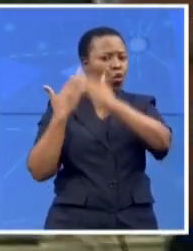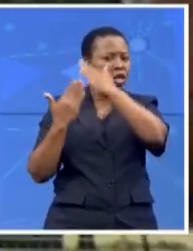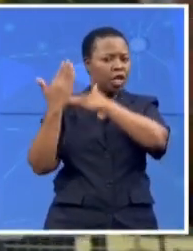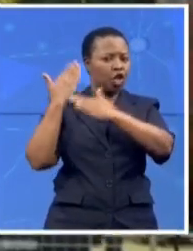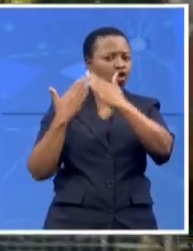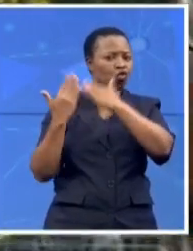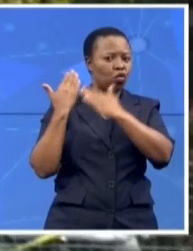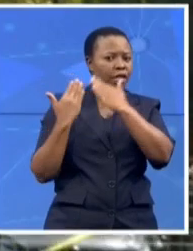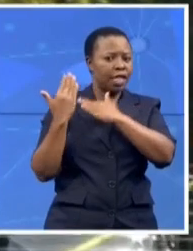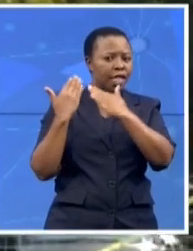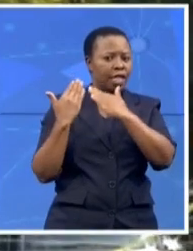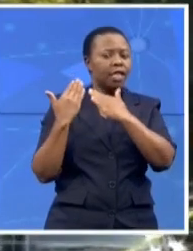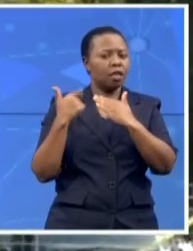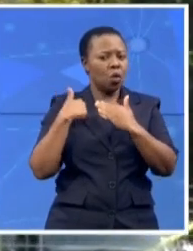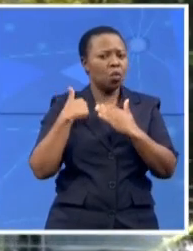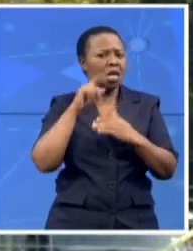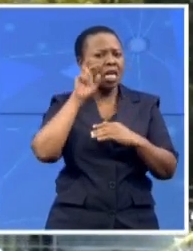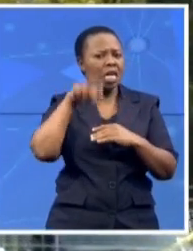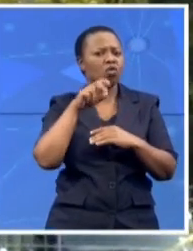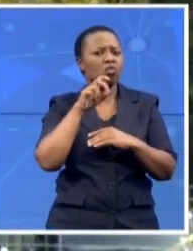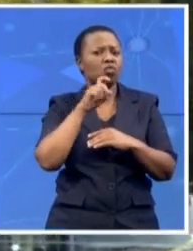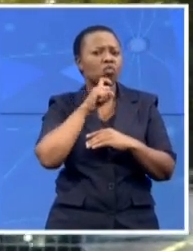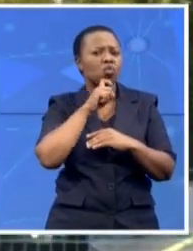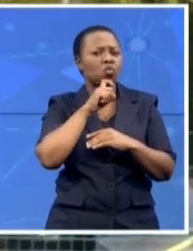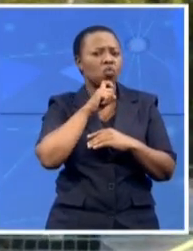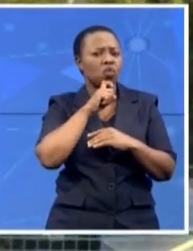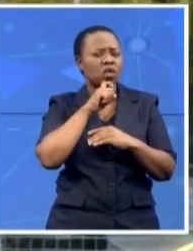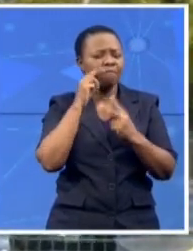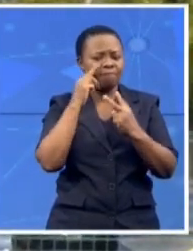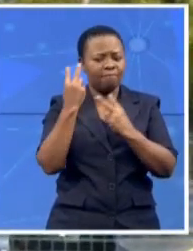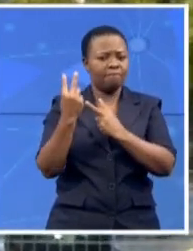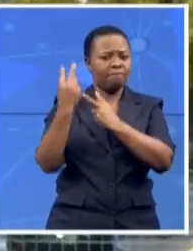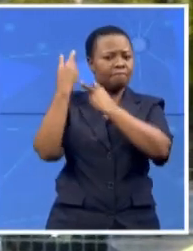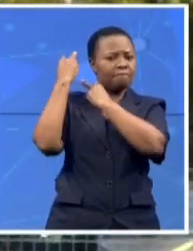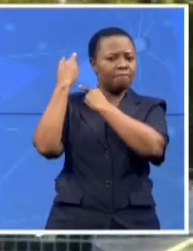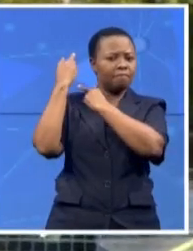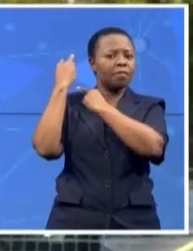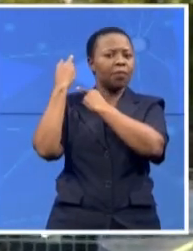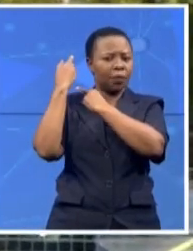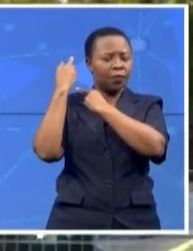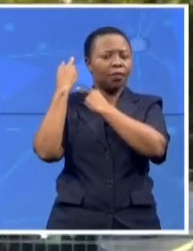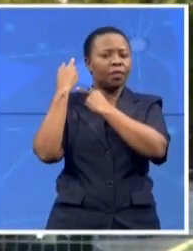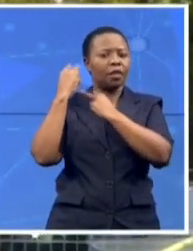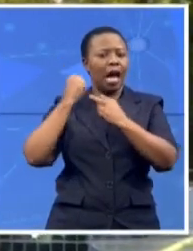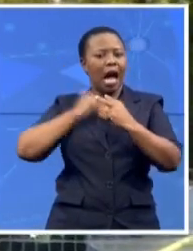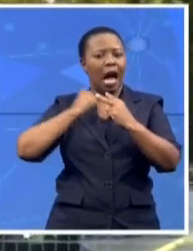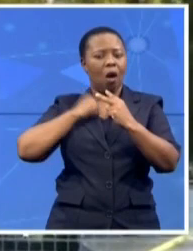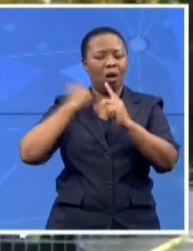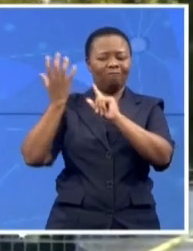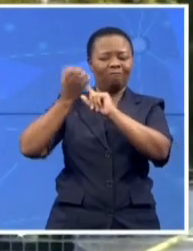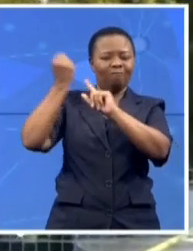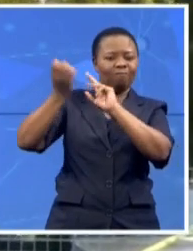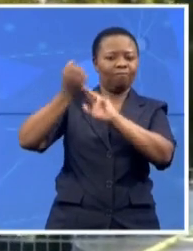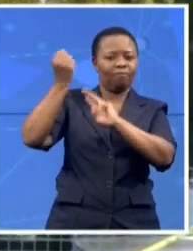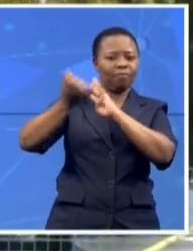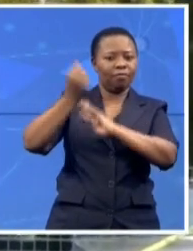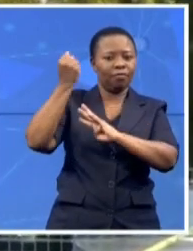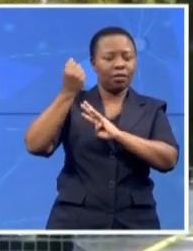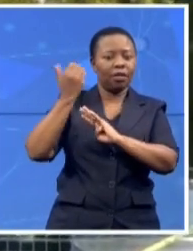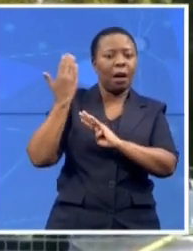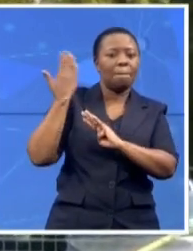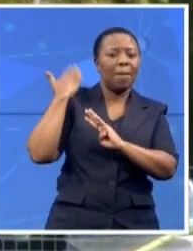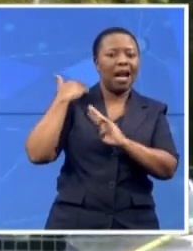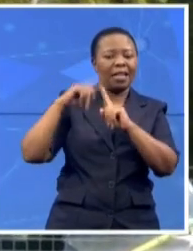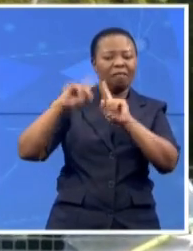to reflect on the failures and achievements of the past, including to reflect